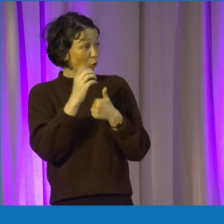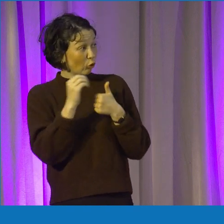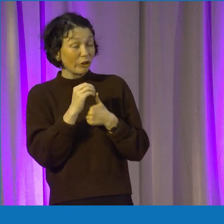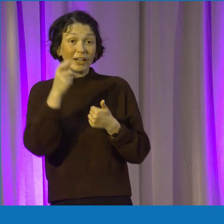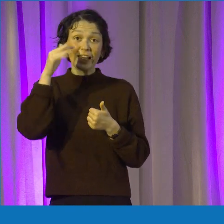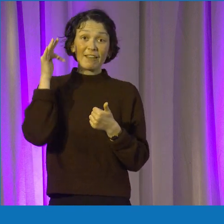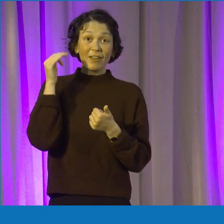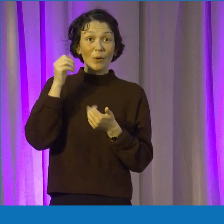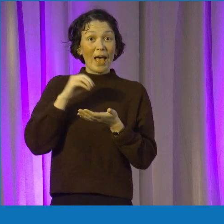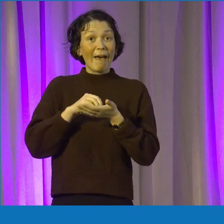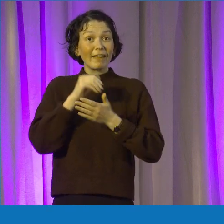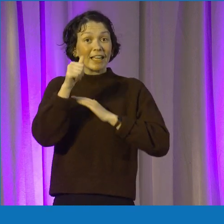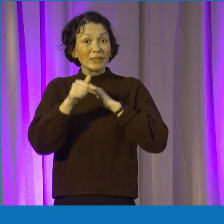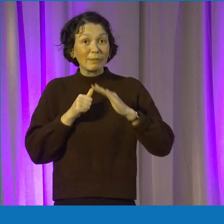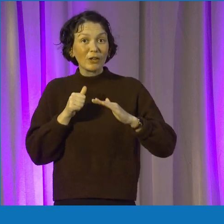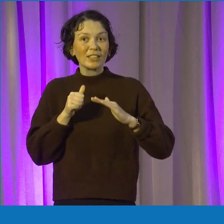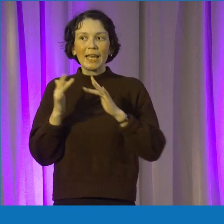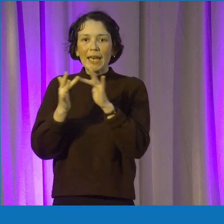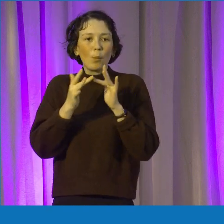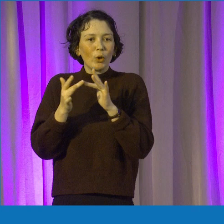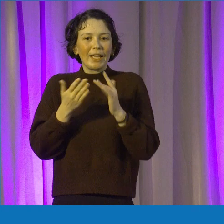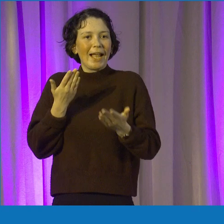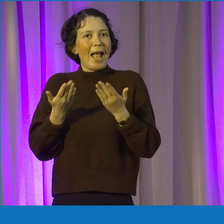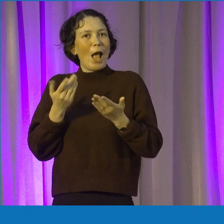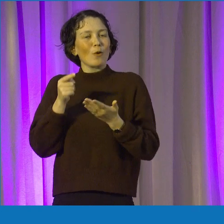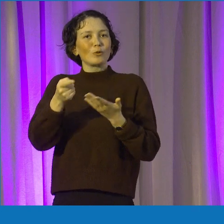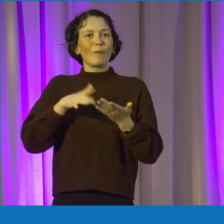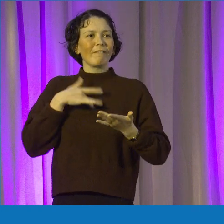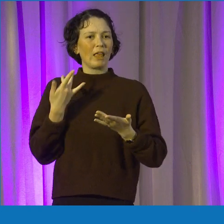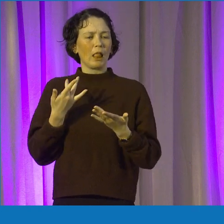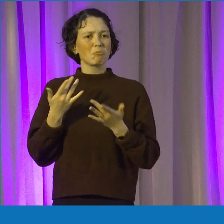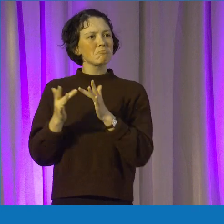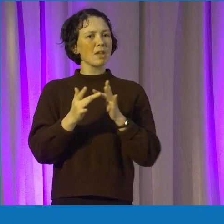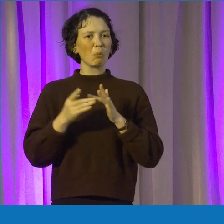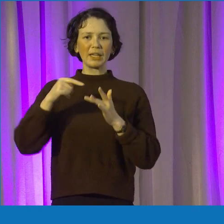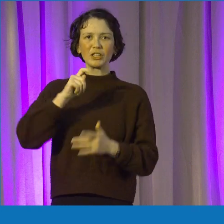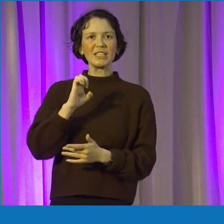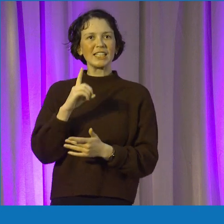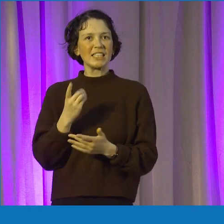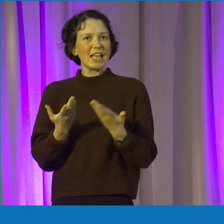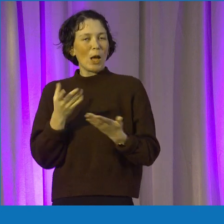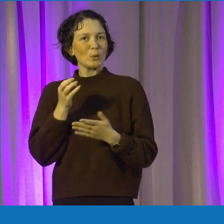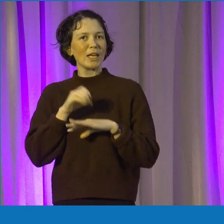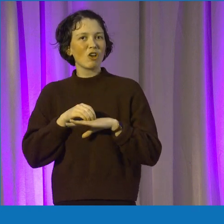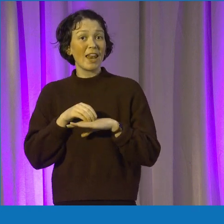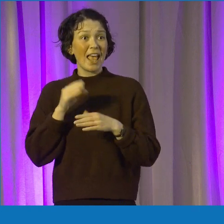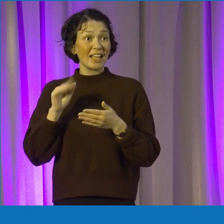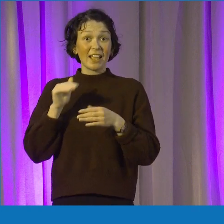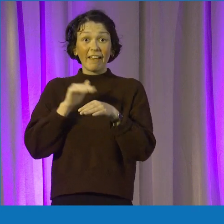the idea of coming in and networking and reaching people in a non-transactional way? Has that been your experience here in Trinity?